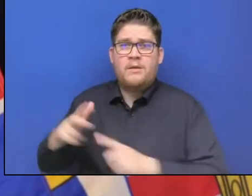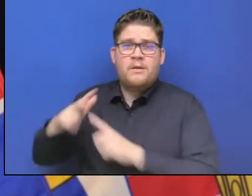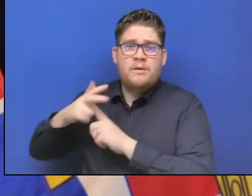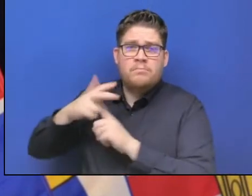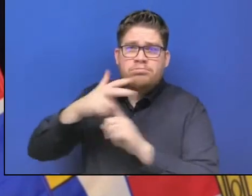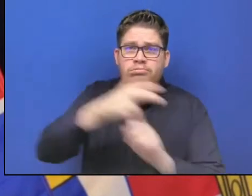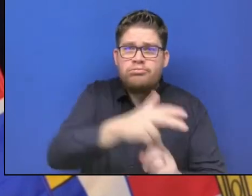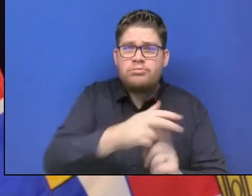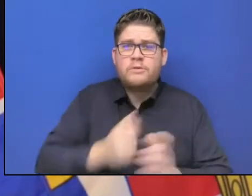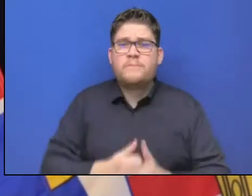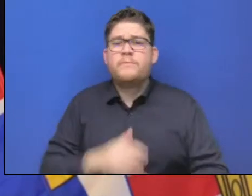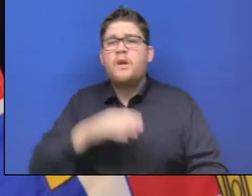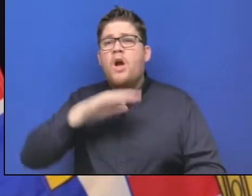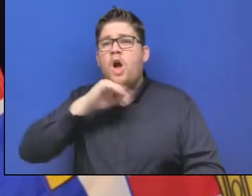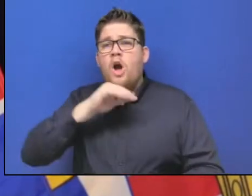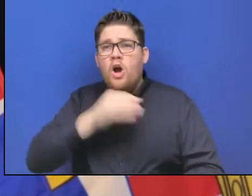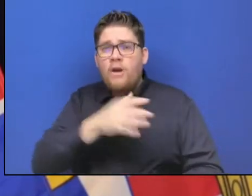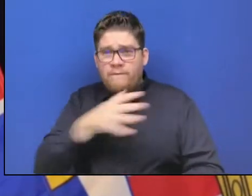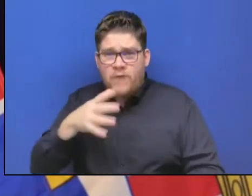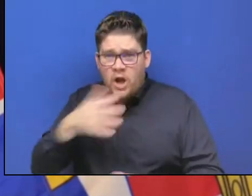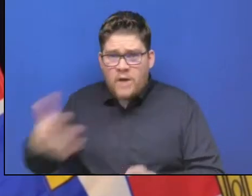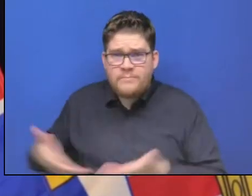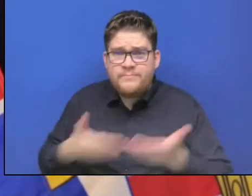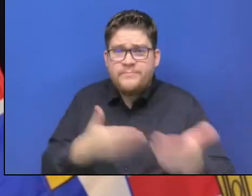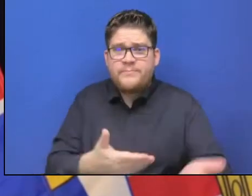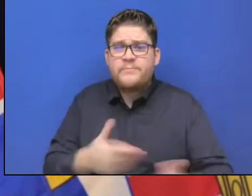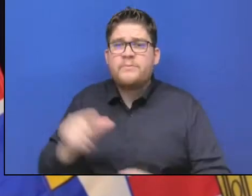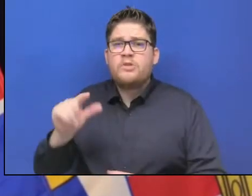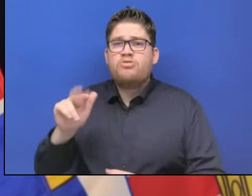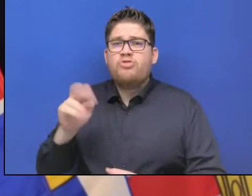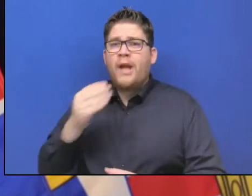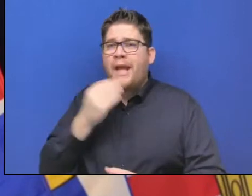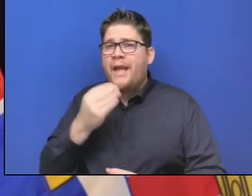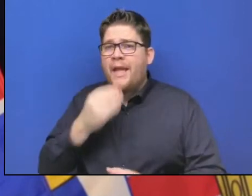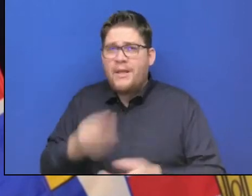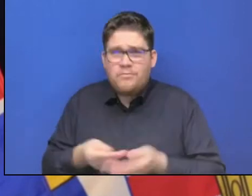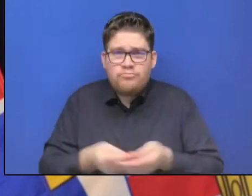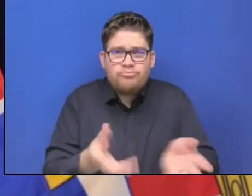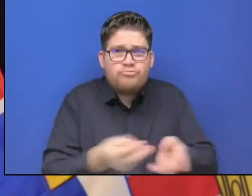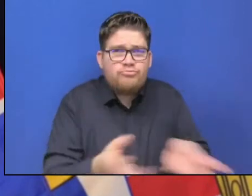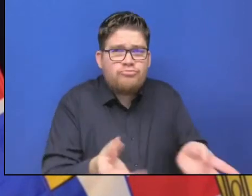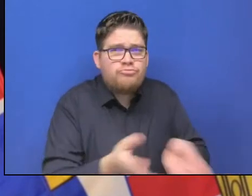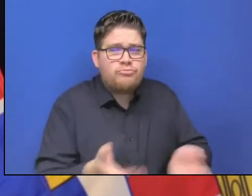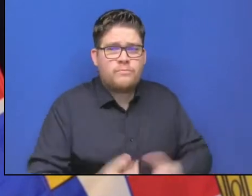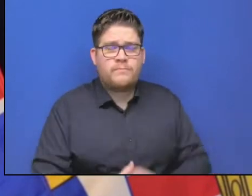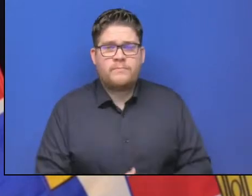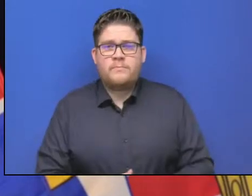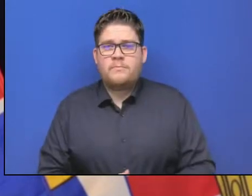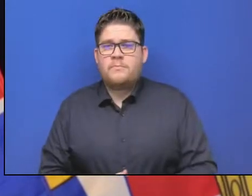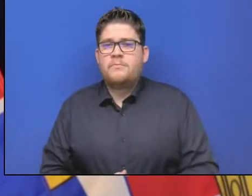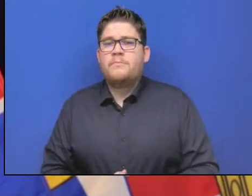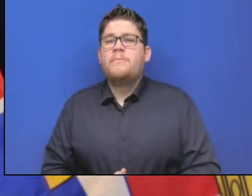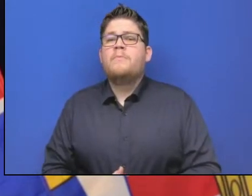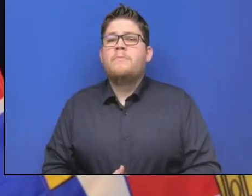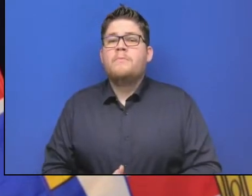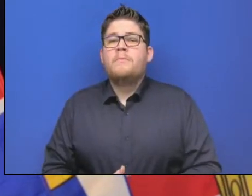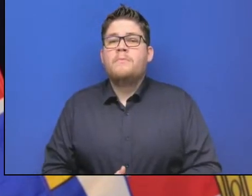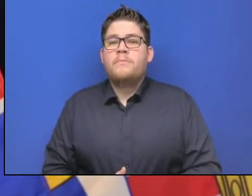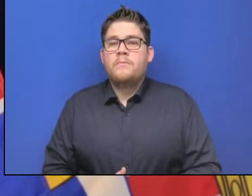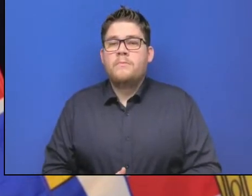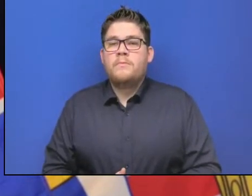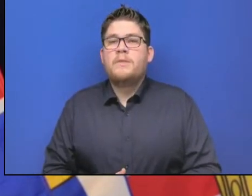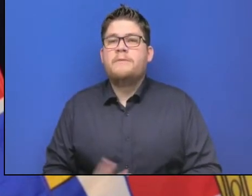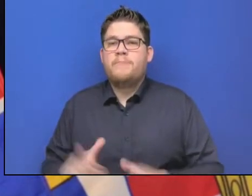that's good news. We've seen permits for re-entry that were issued yesterday. This included livestock feed deliveries, hay deliveries,